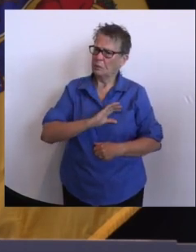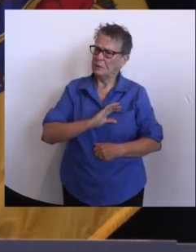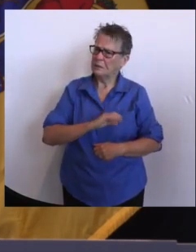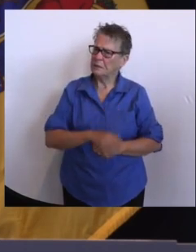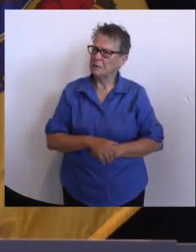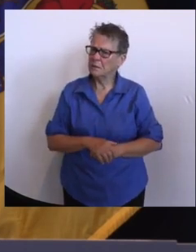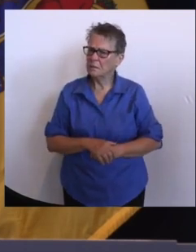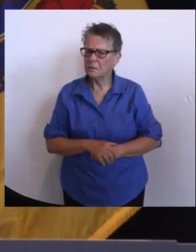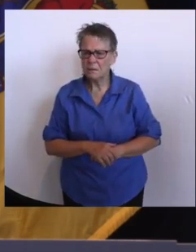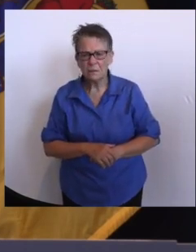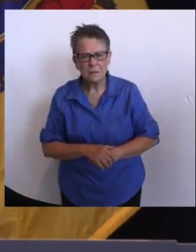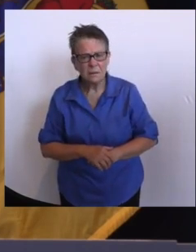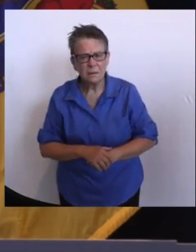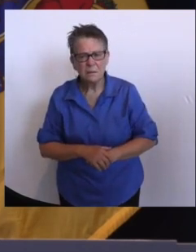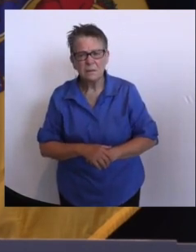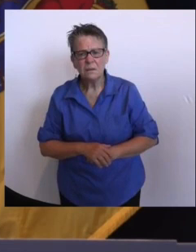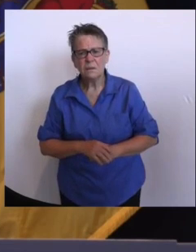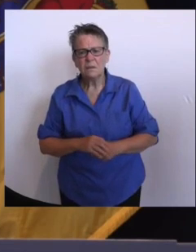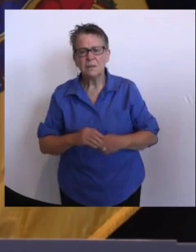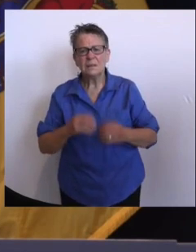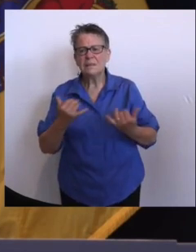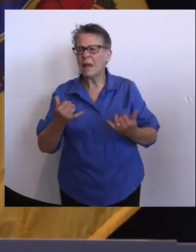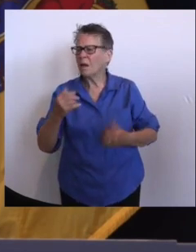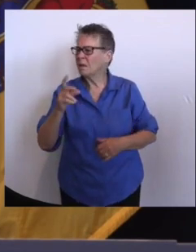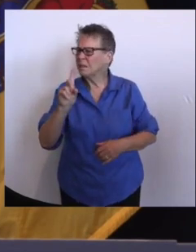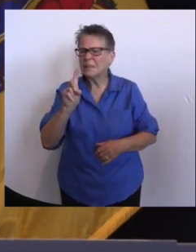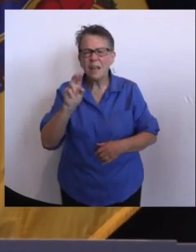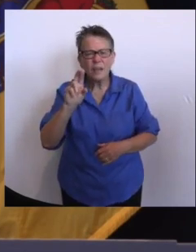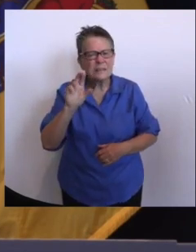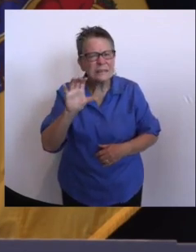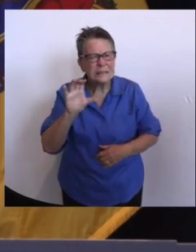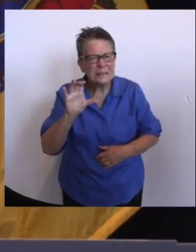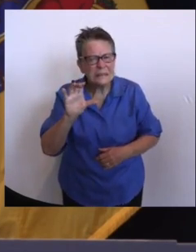DRCs, each per county, so there'll be 11 of them.